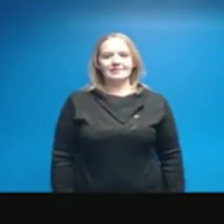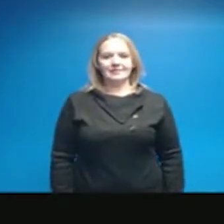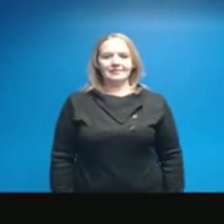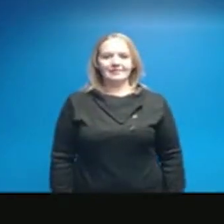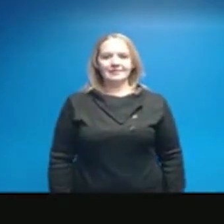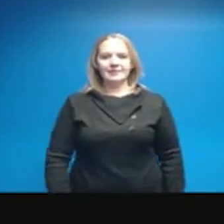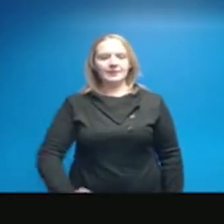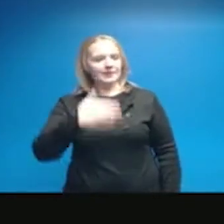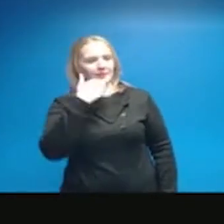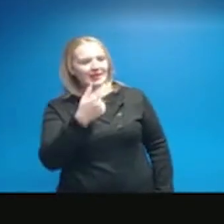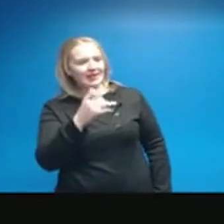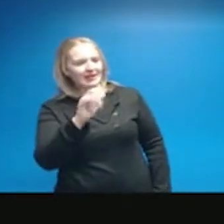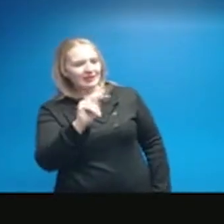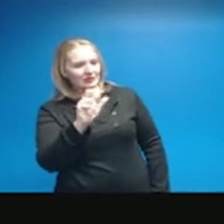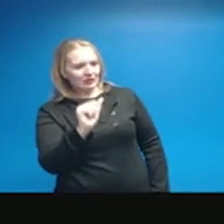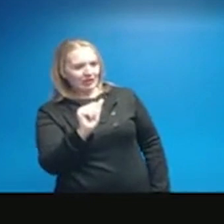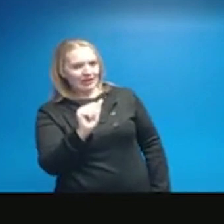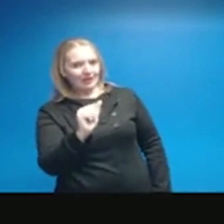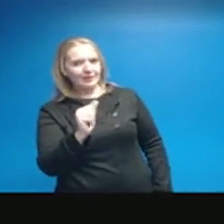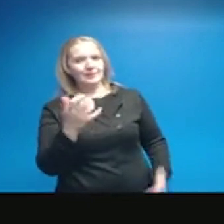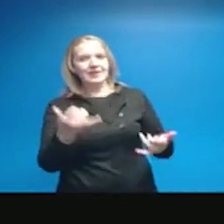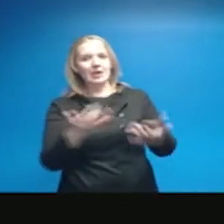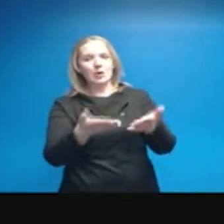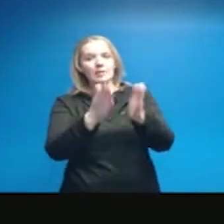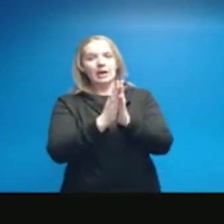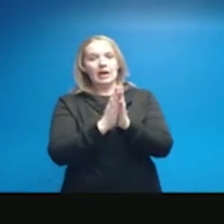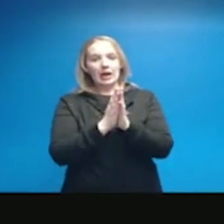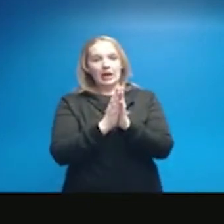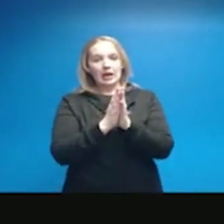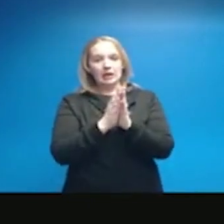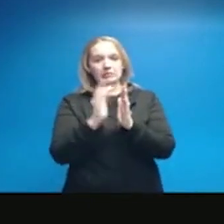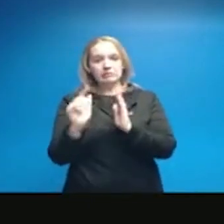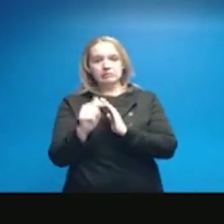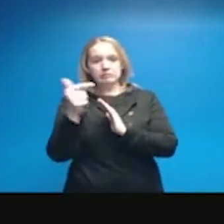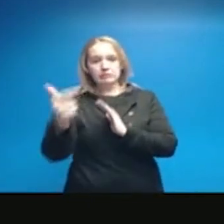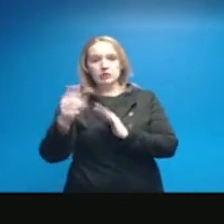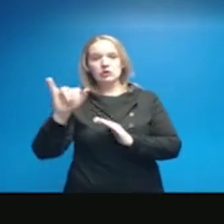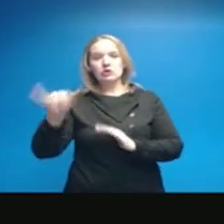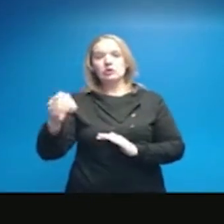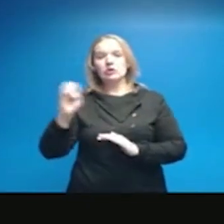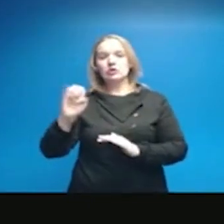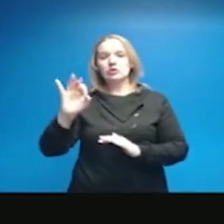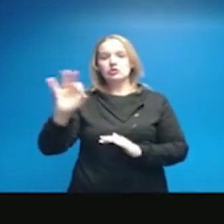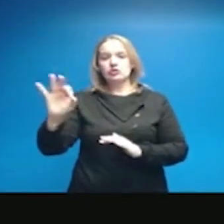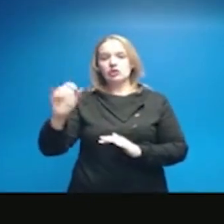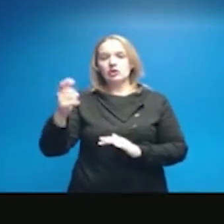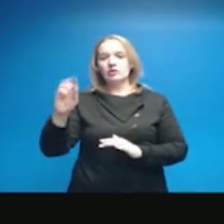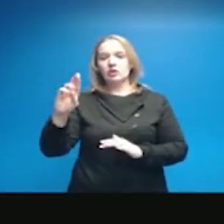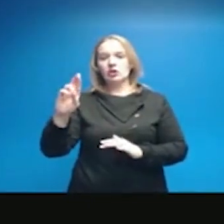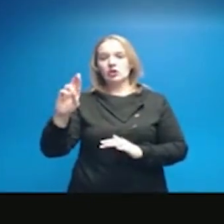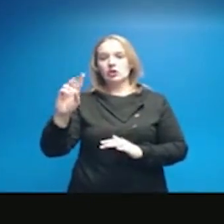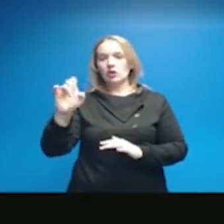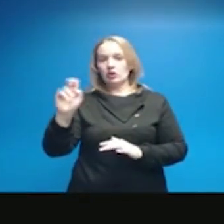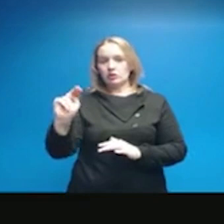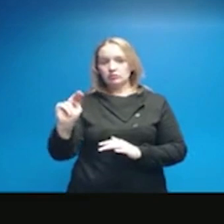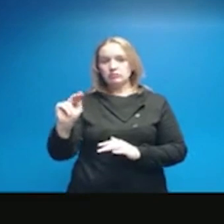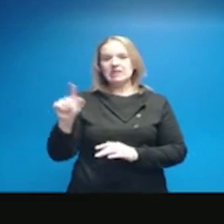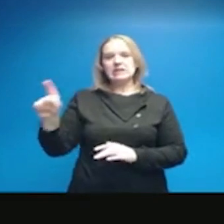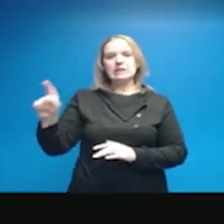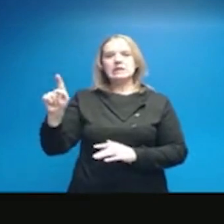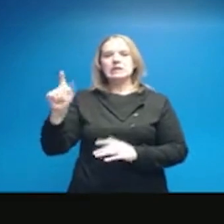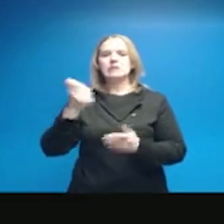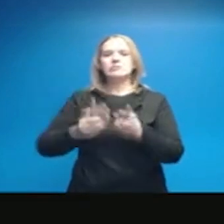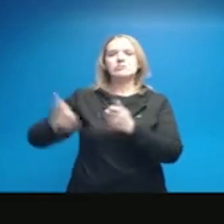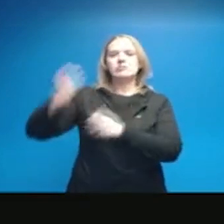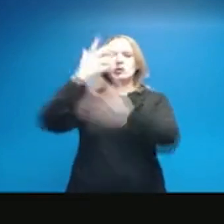Thank you, Gina. And I'm going to ask next Jeff Arden to provide us with an update. Jeff is our president